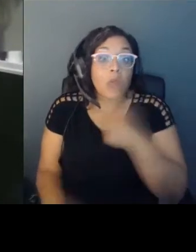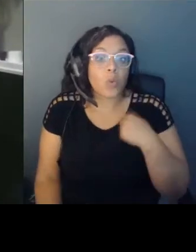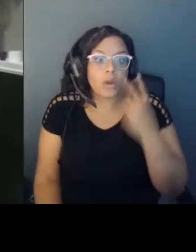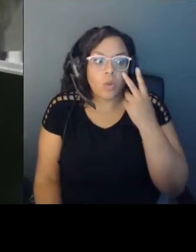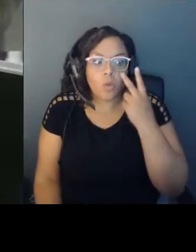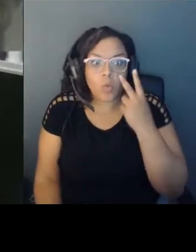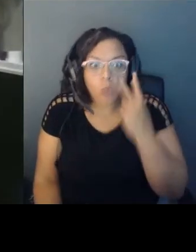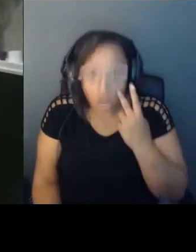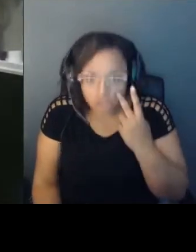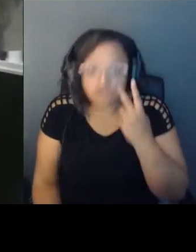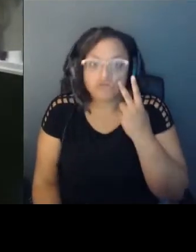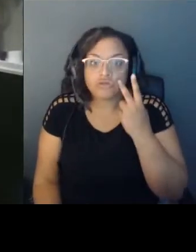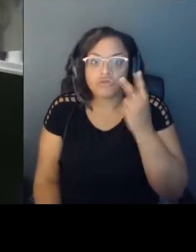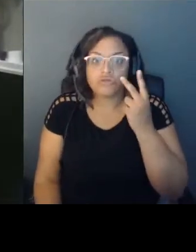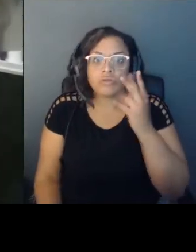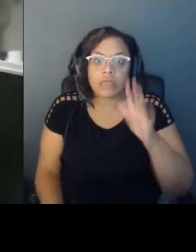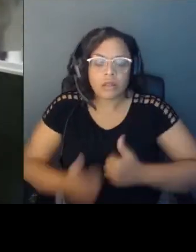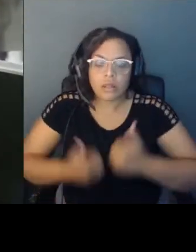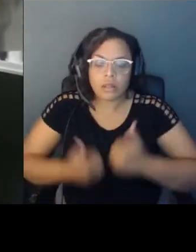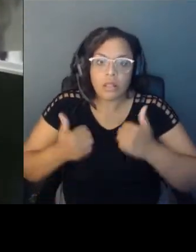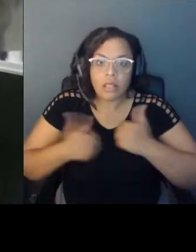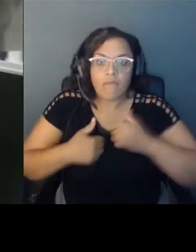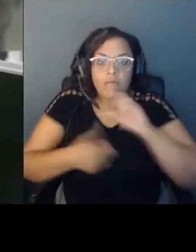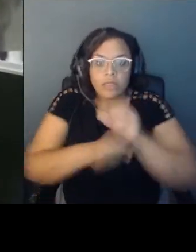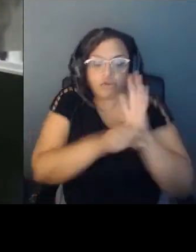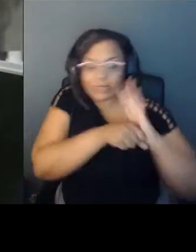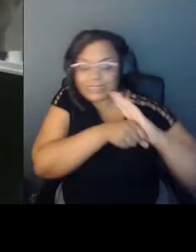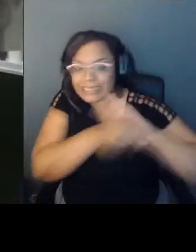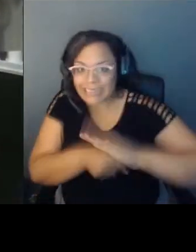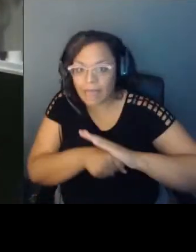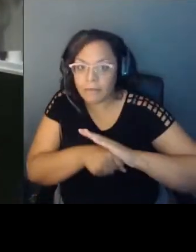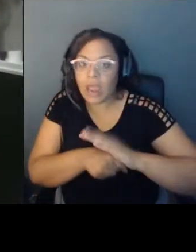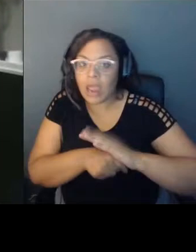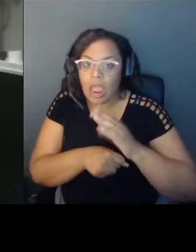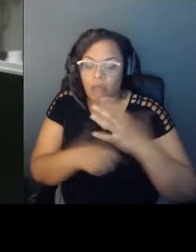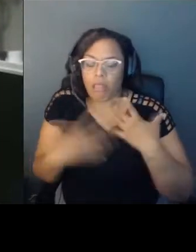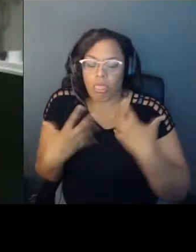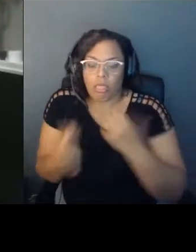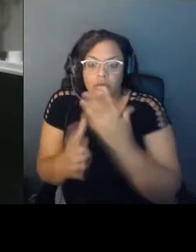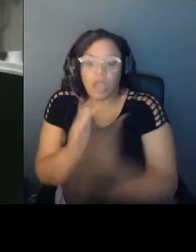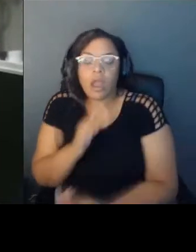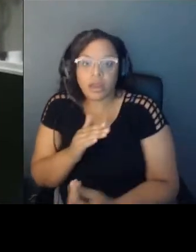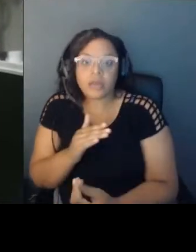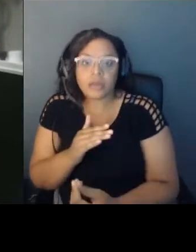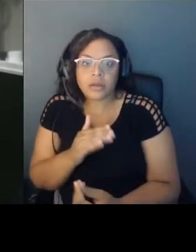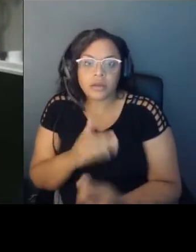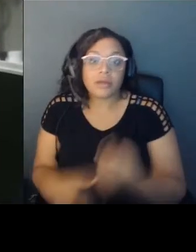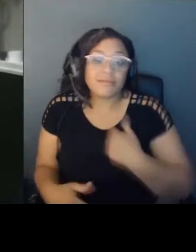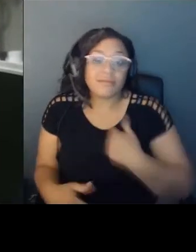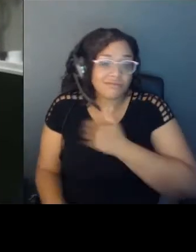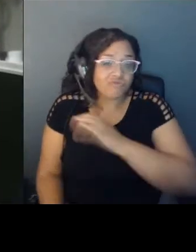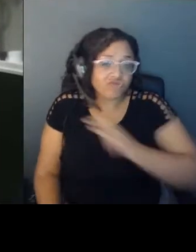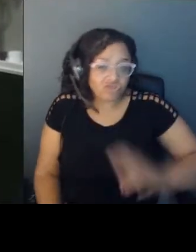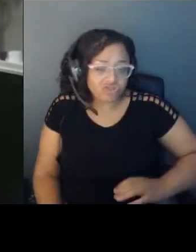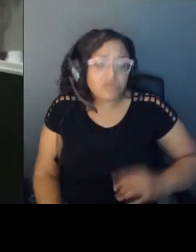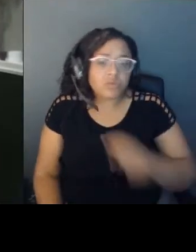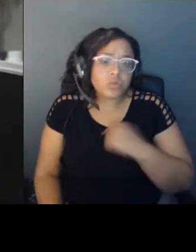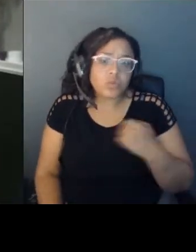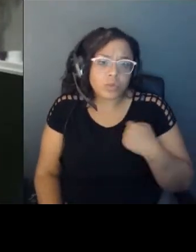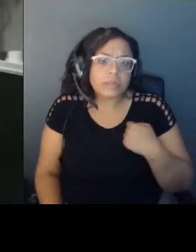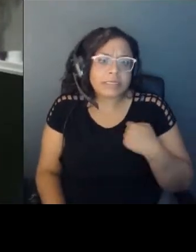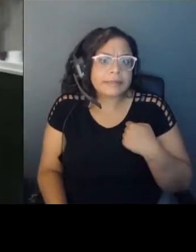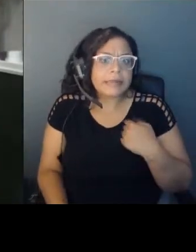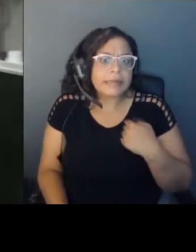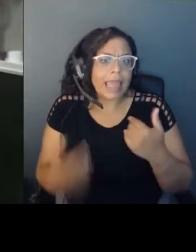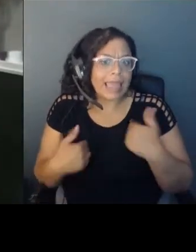life sapped out of him. For me as a Christian, where we have dealt very much with with a similar narrative with